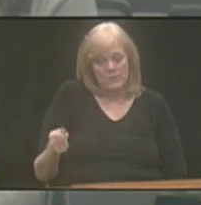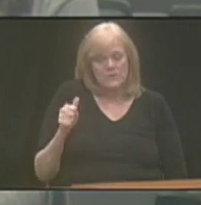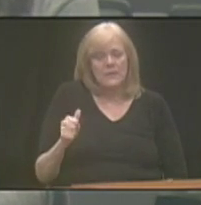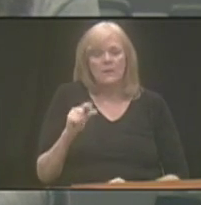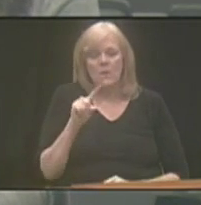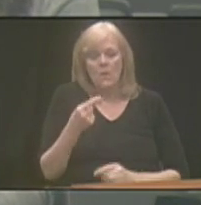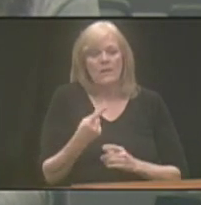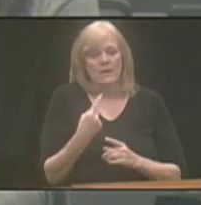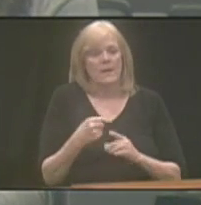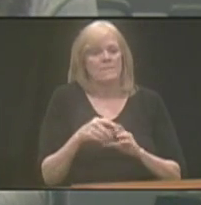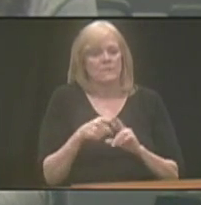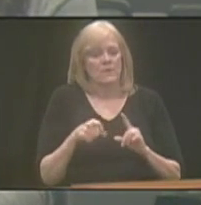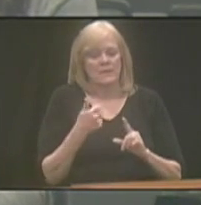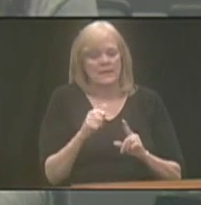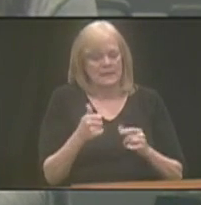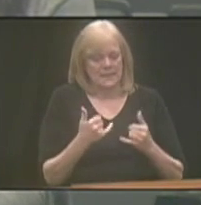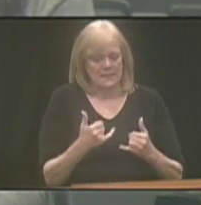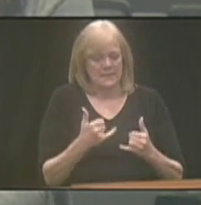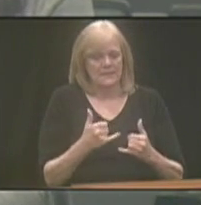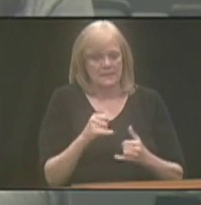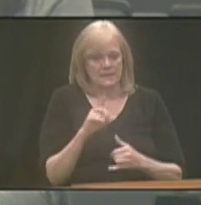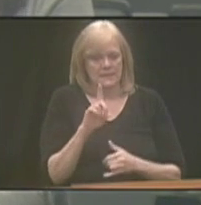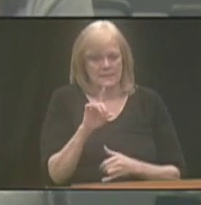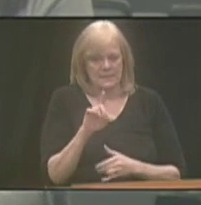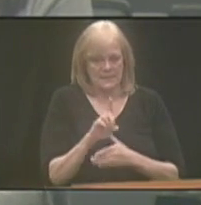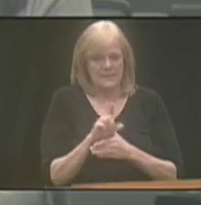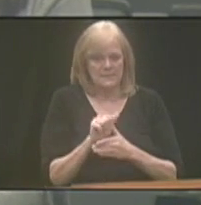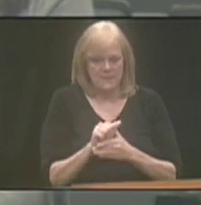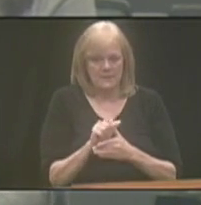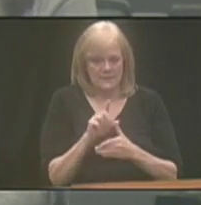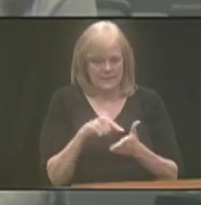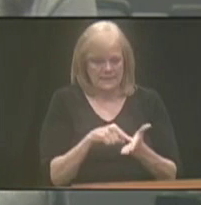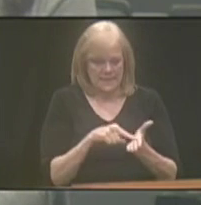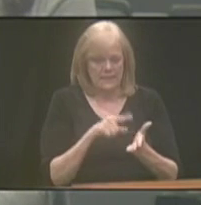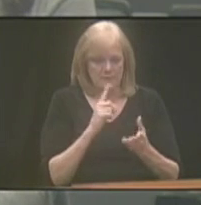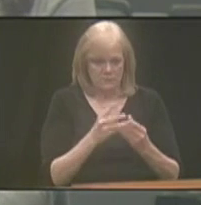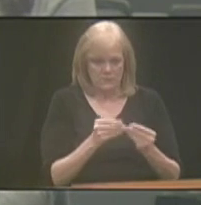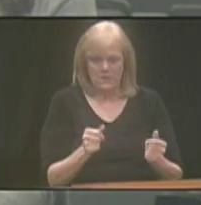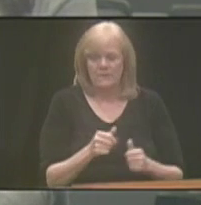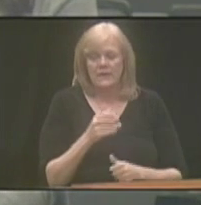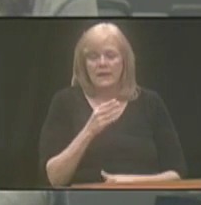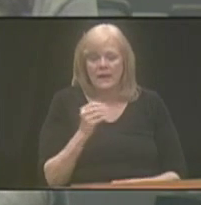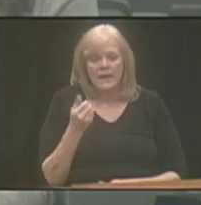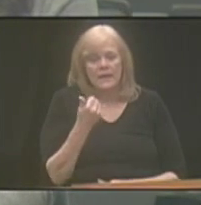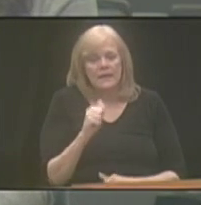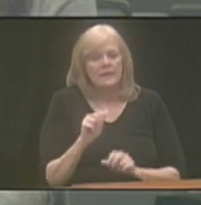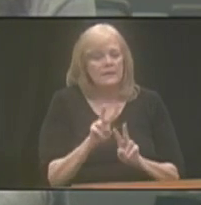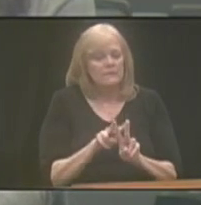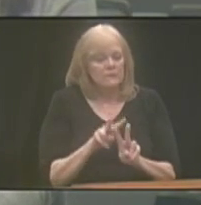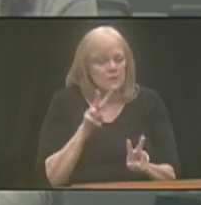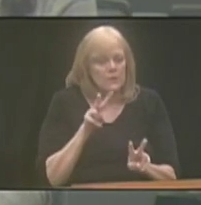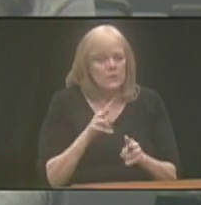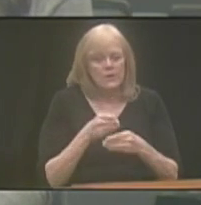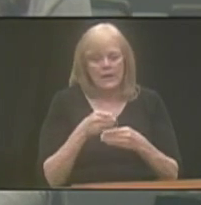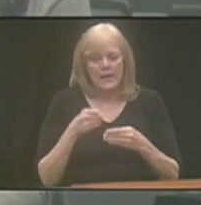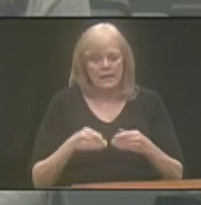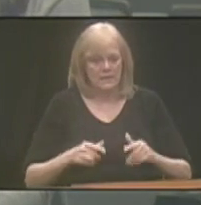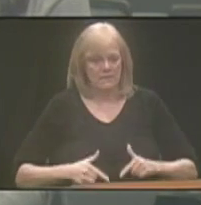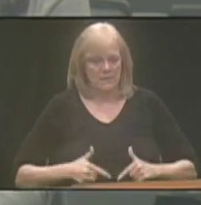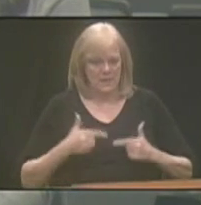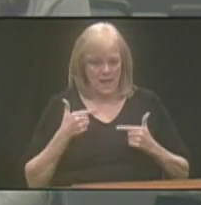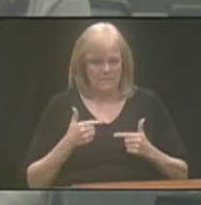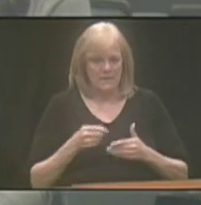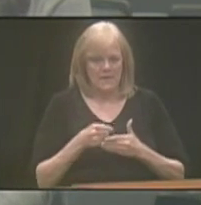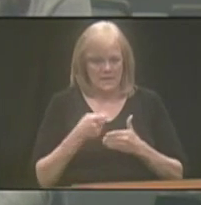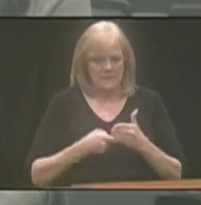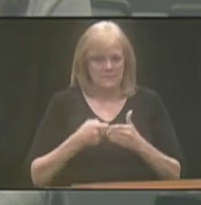only come after any existing disability debt is resolved and any funeral or end of life expenses are